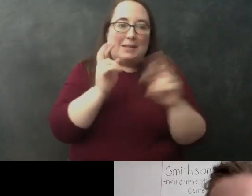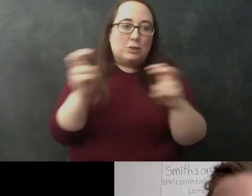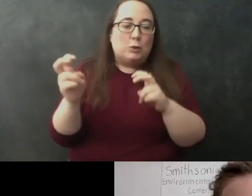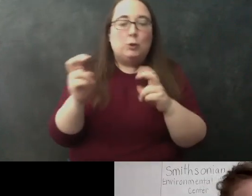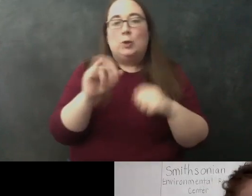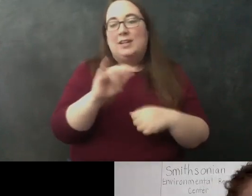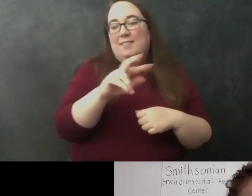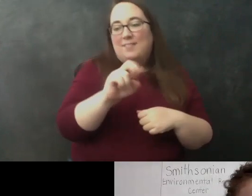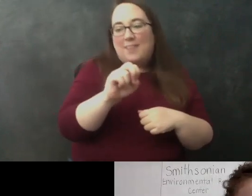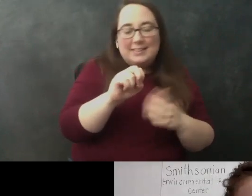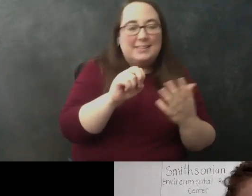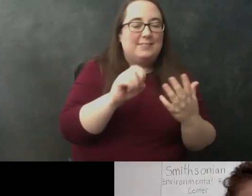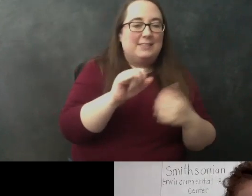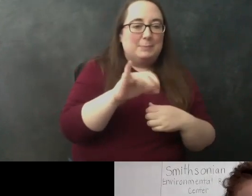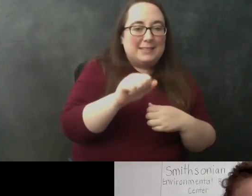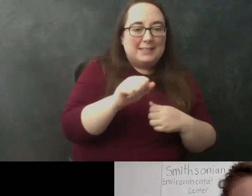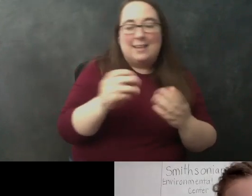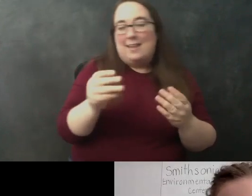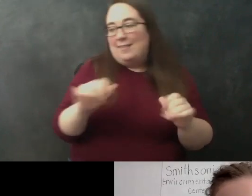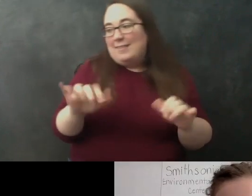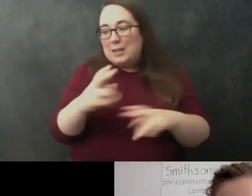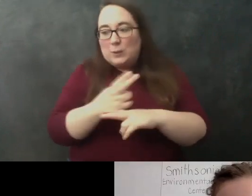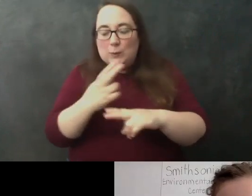land use, fisheries, and climate change.